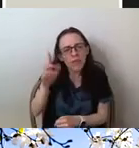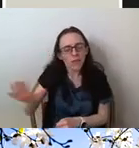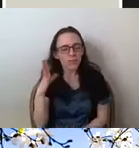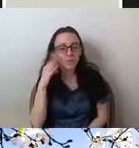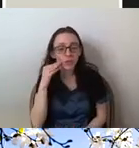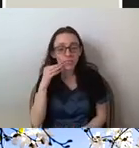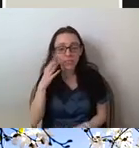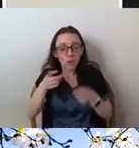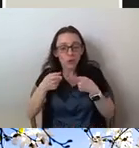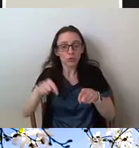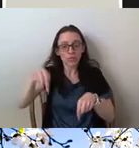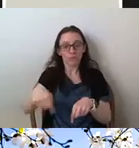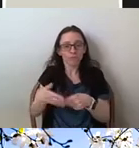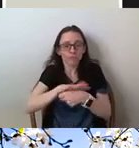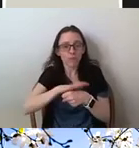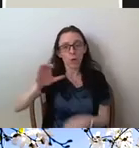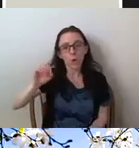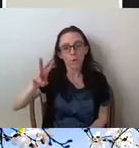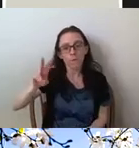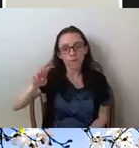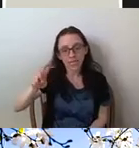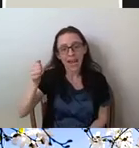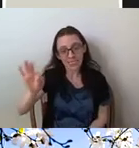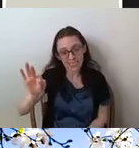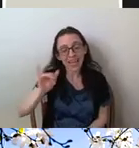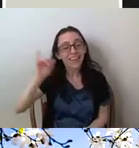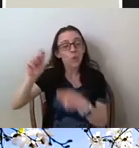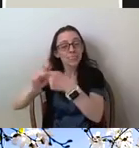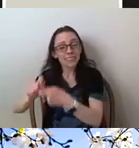But those details are beyond the scope of this project.